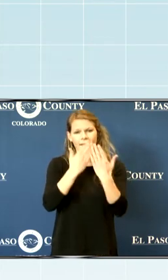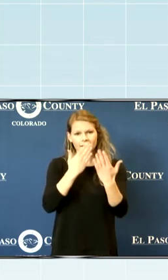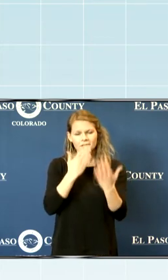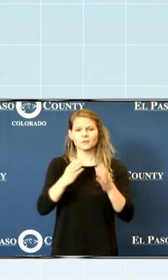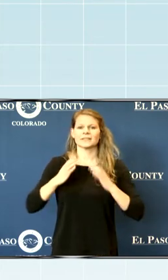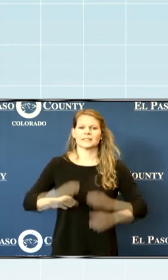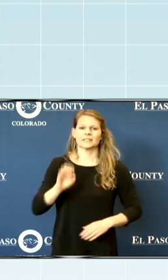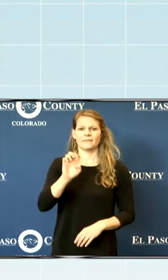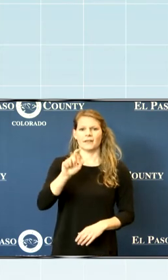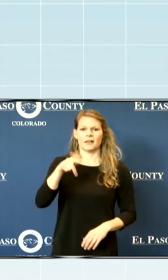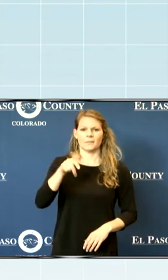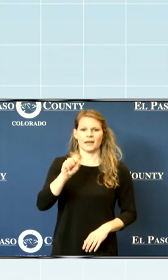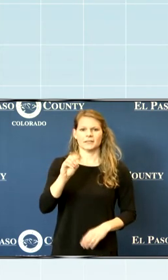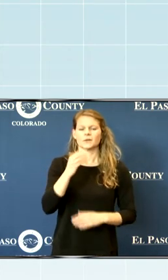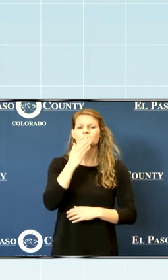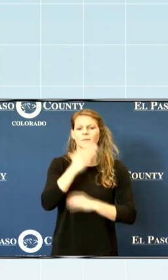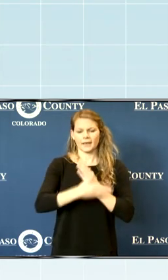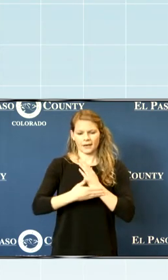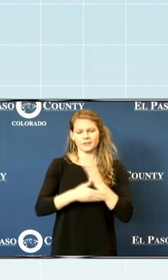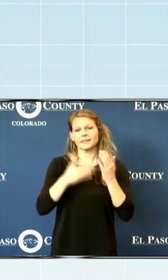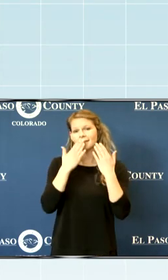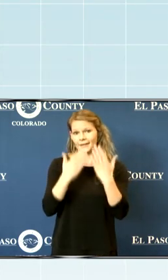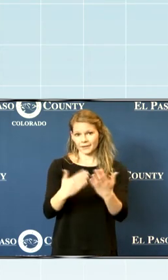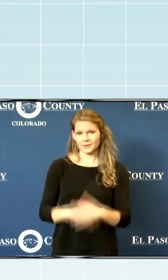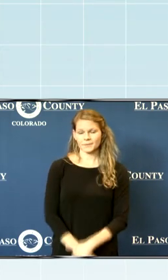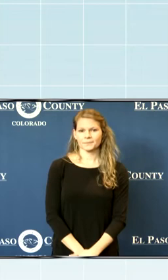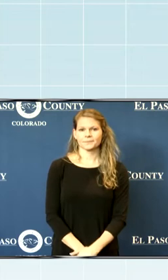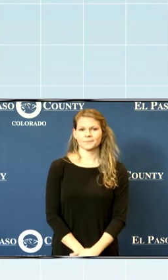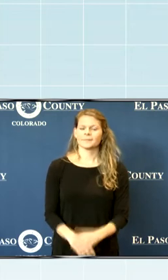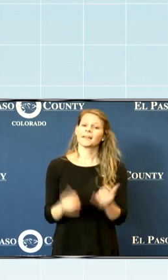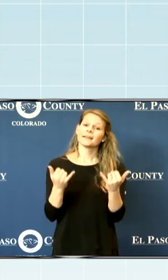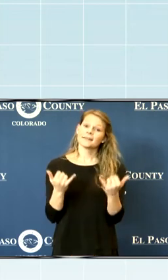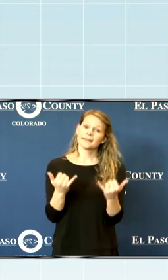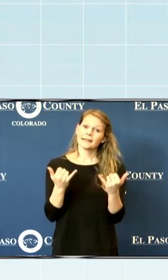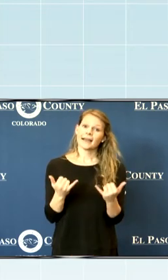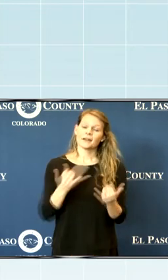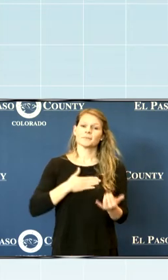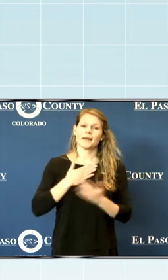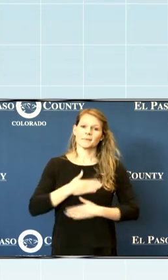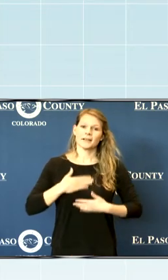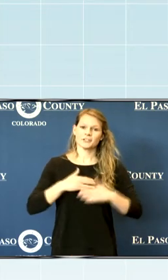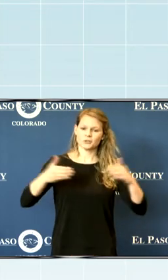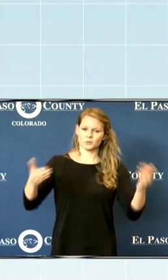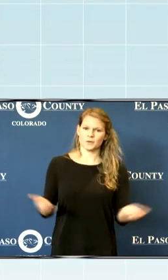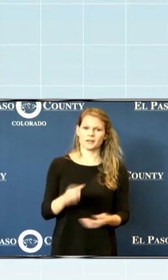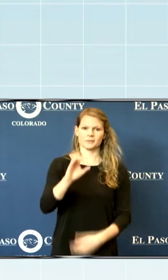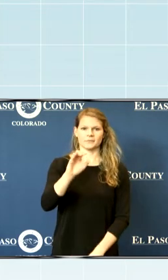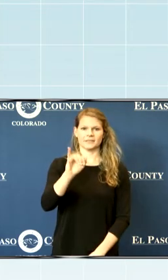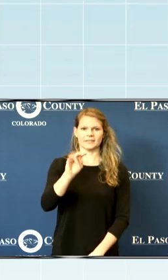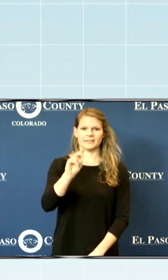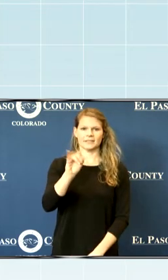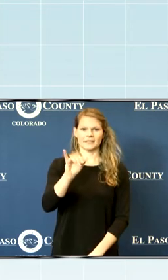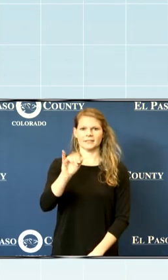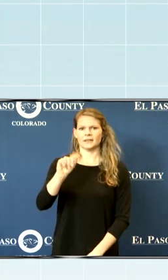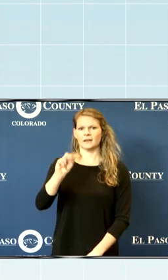citizens of El Paso County thank you. Now, it's my pleasure to welcome Cindy Aubrey.